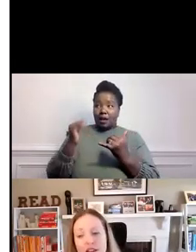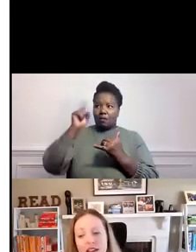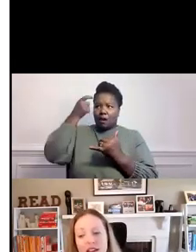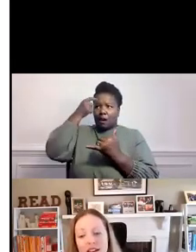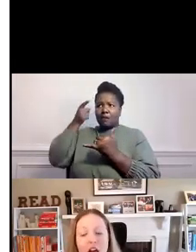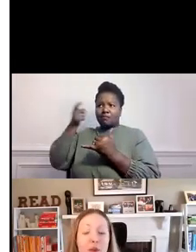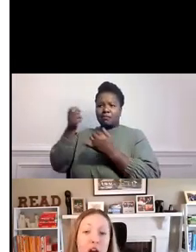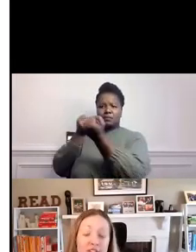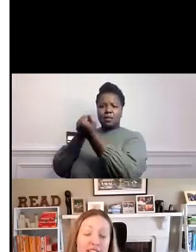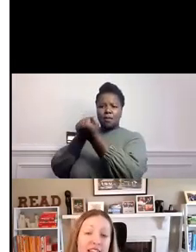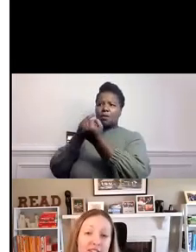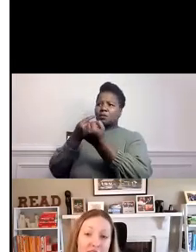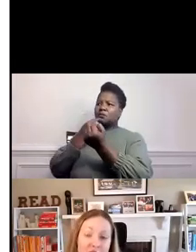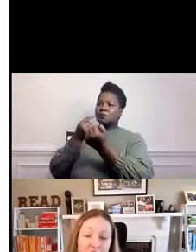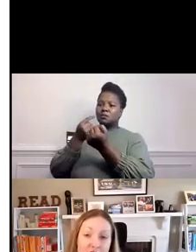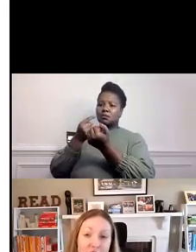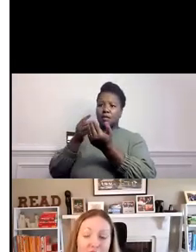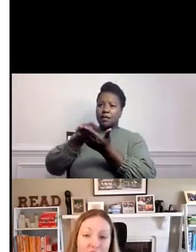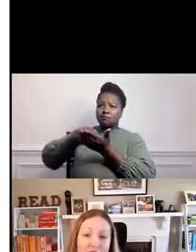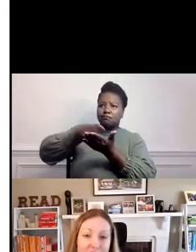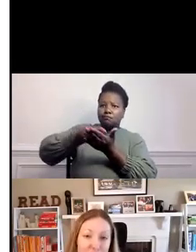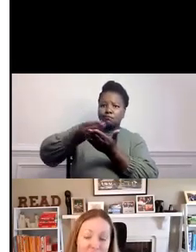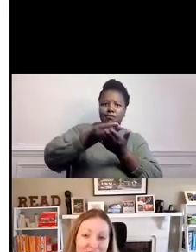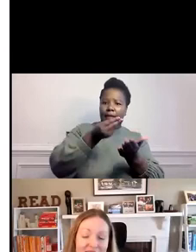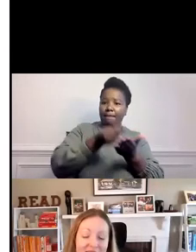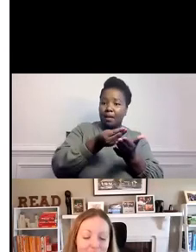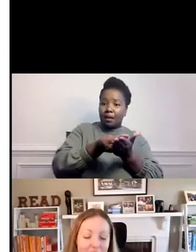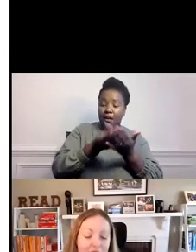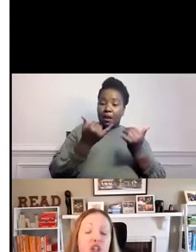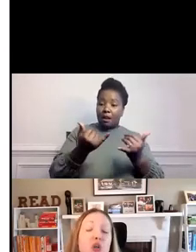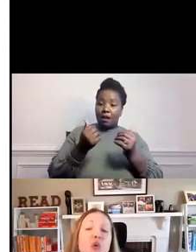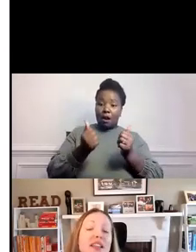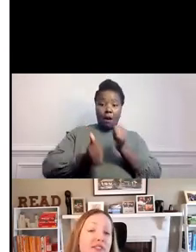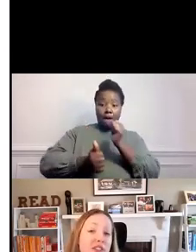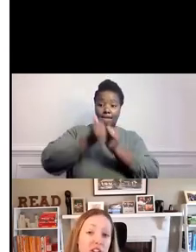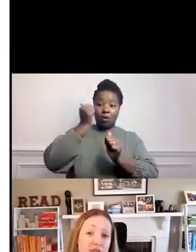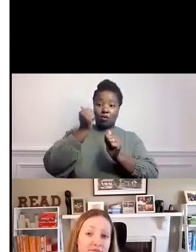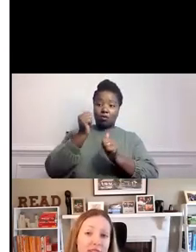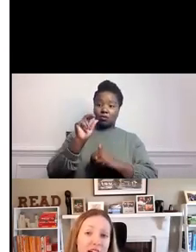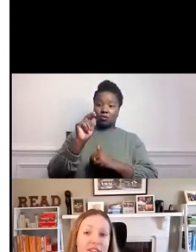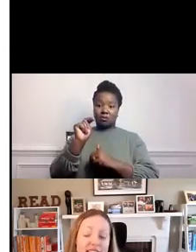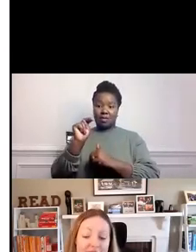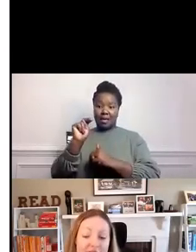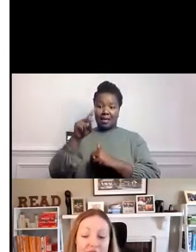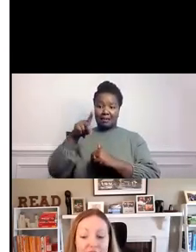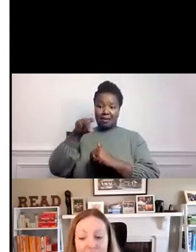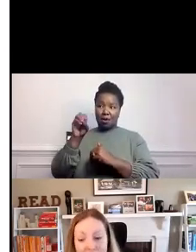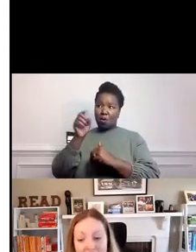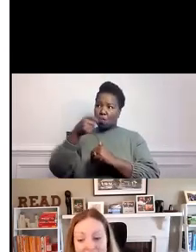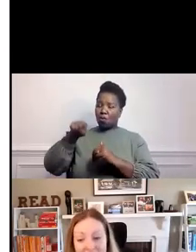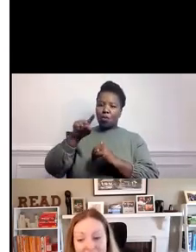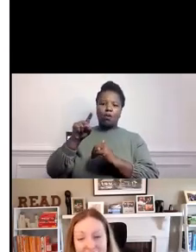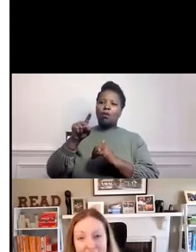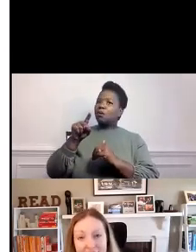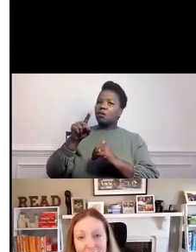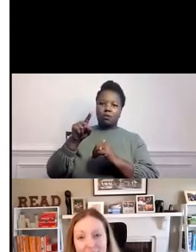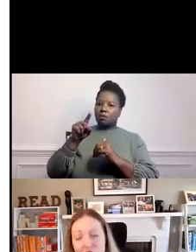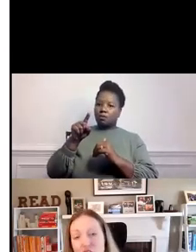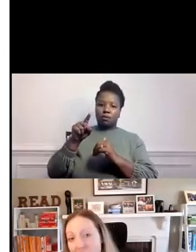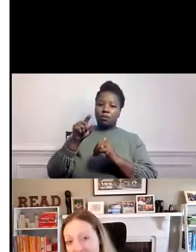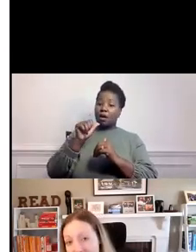holes, nonprofits and funders are faced with a new level of the scarcity mindset.